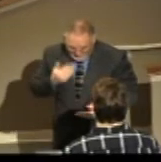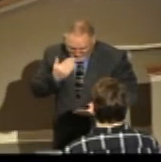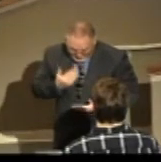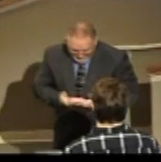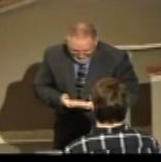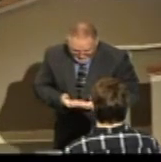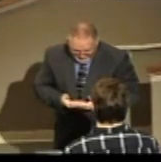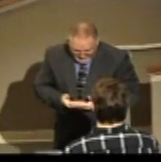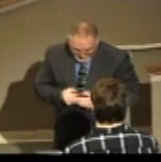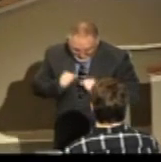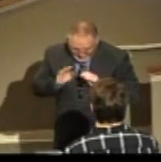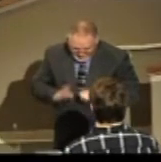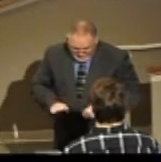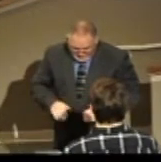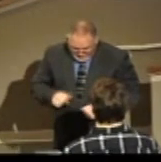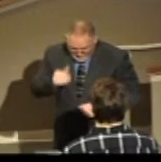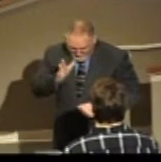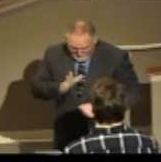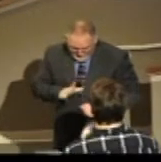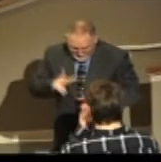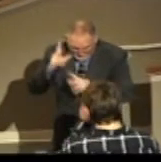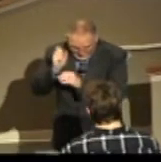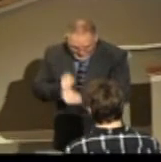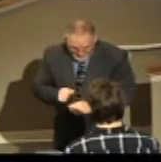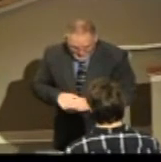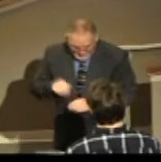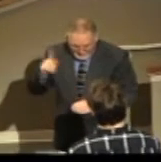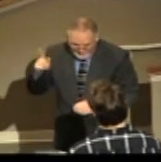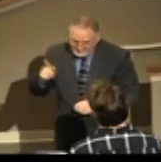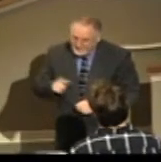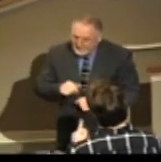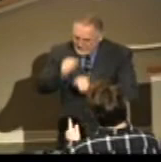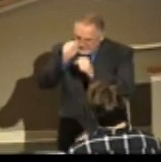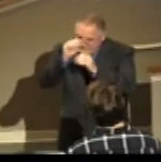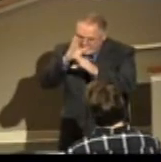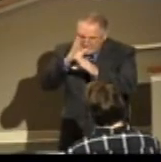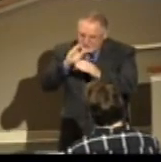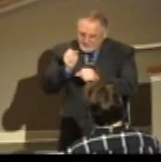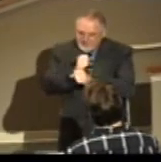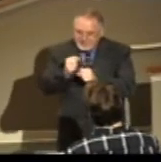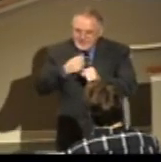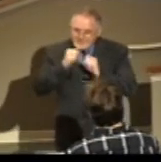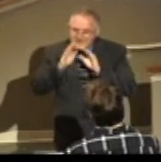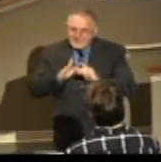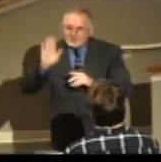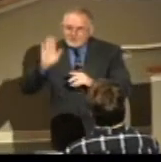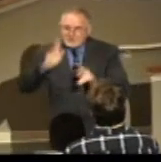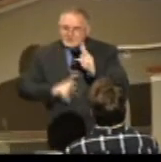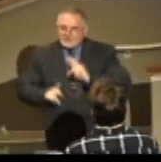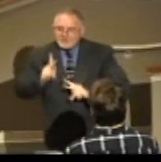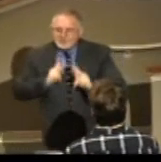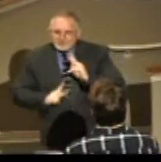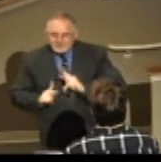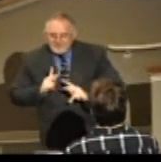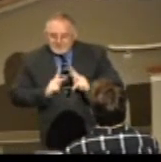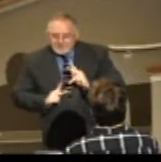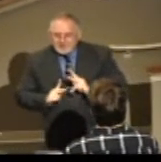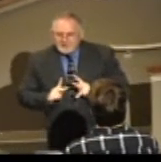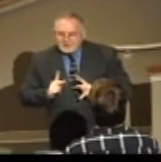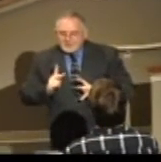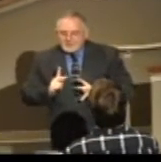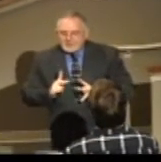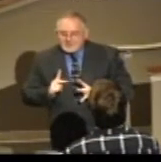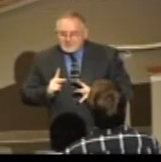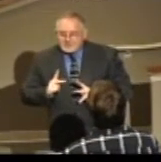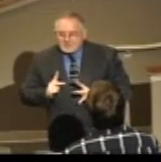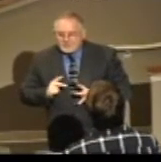good. Blessed is the man that trusteth in him. Father, please make me a blessing to your people today. Boy, we've